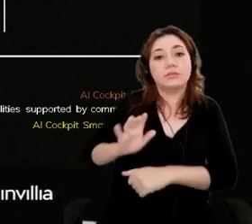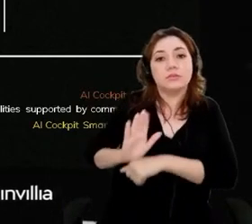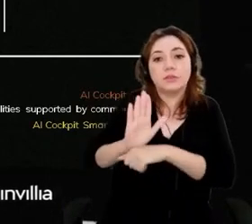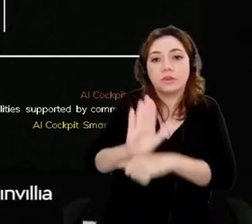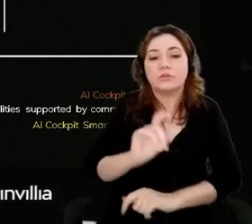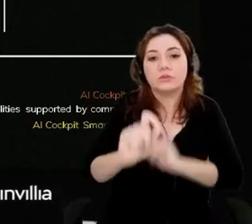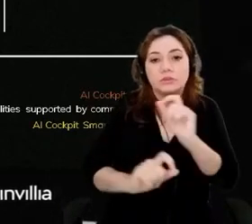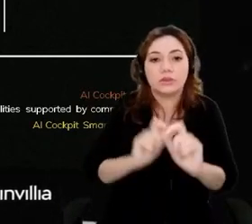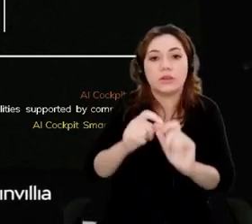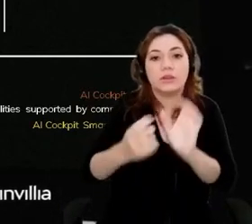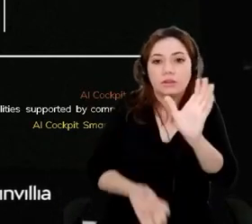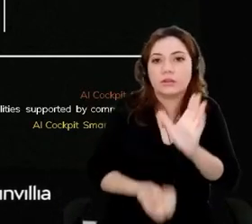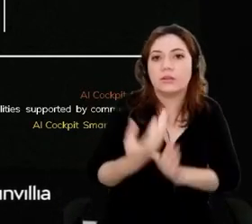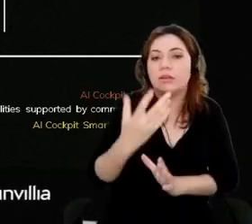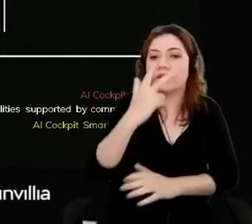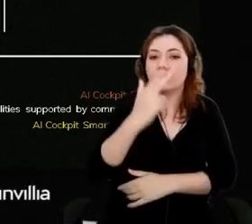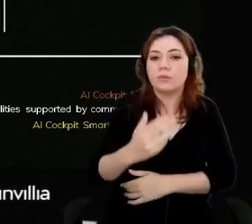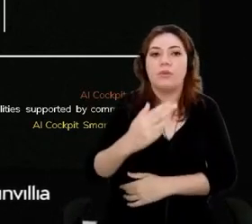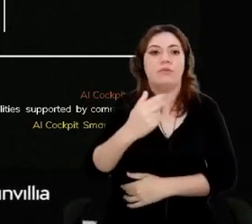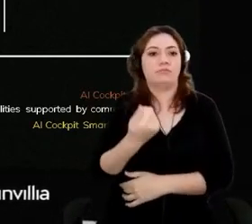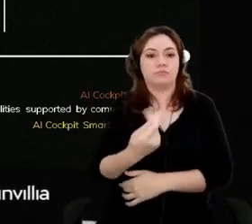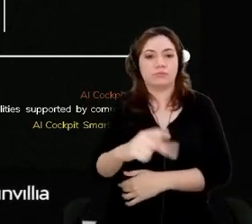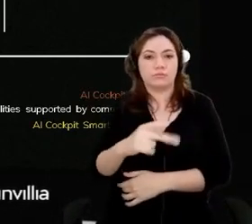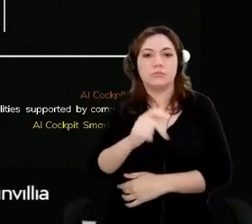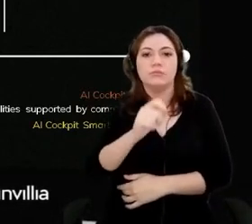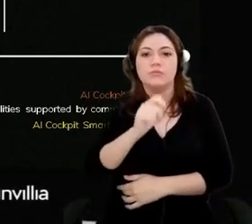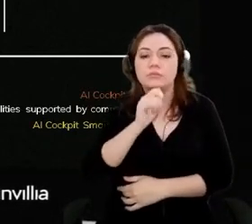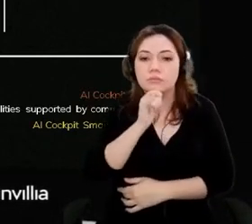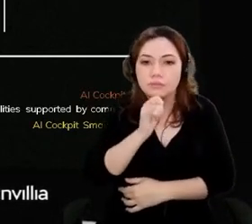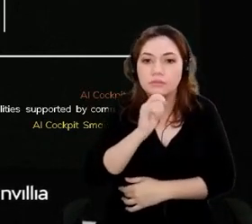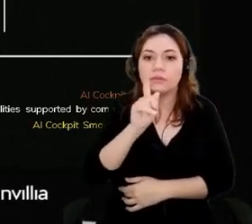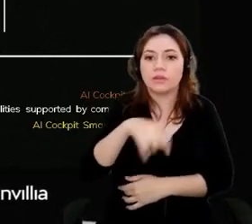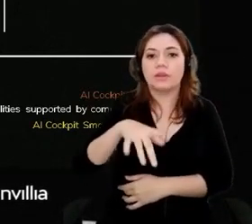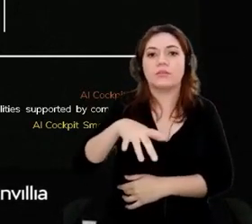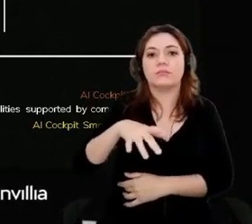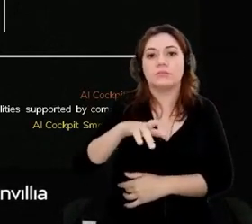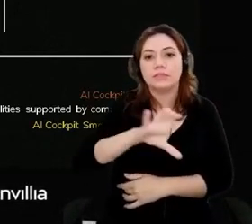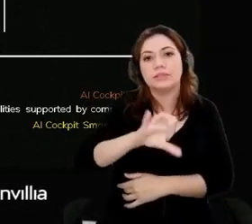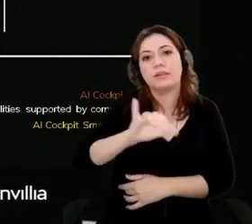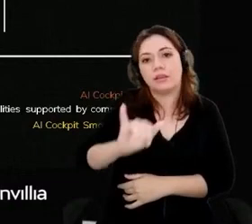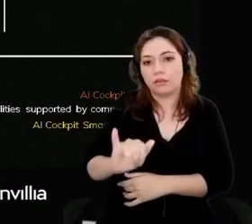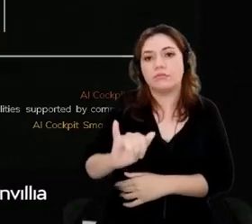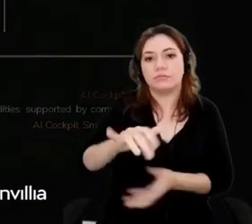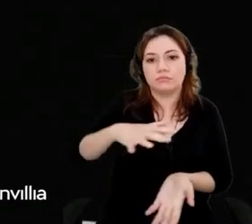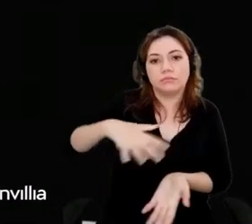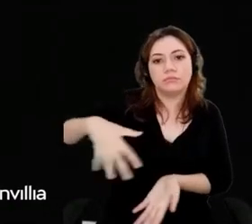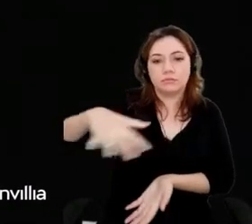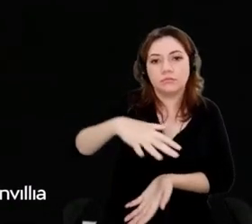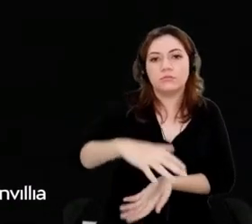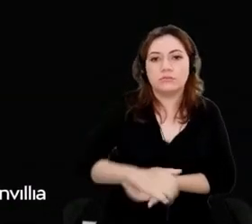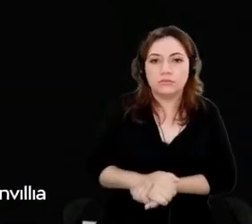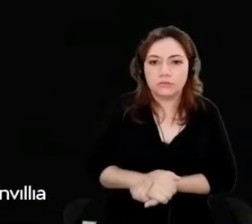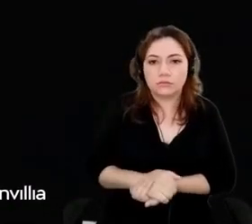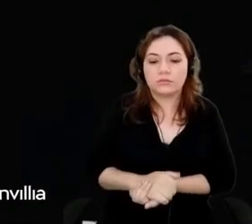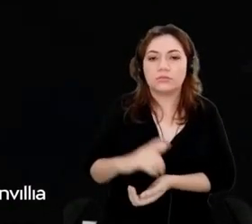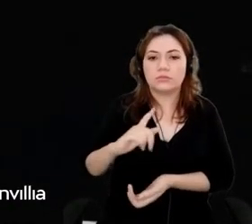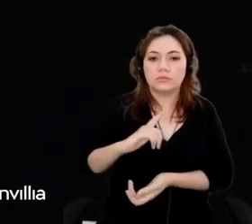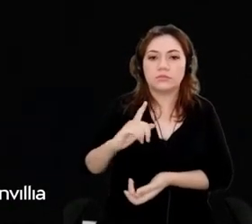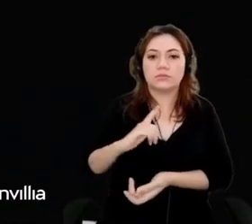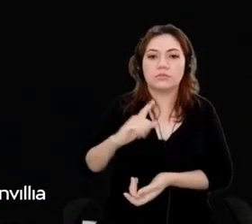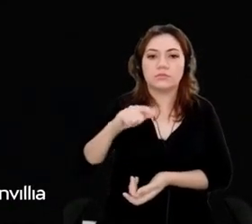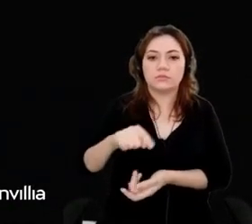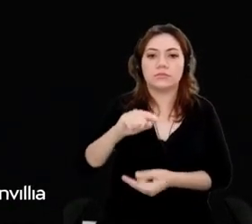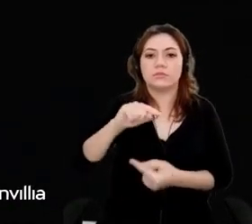automation testing, and the CI-CD pipeline. And our revolution in the roadmap